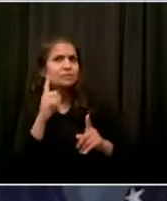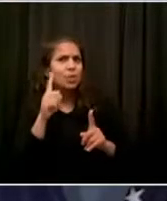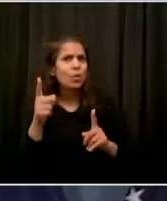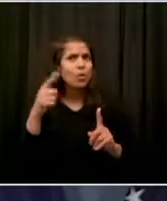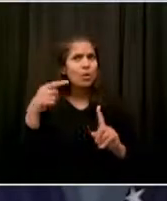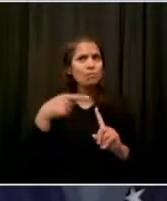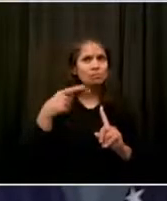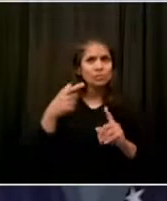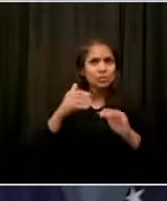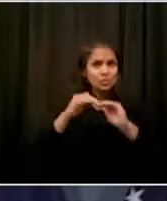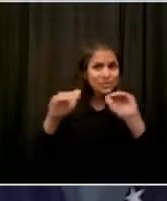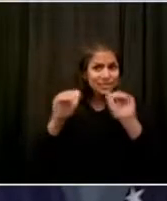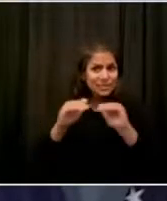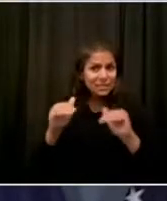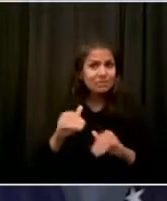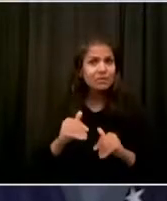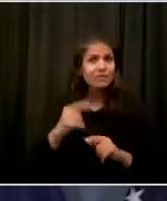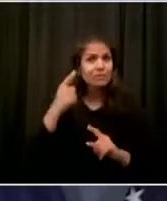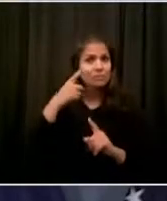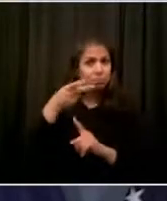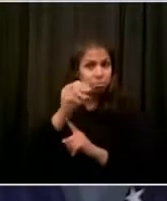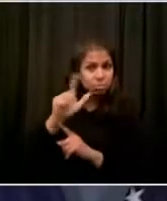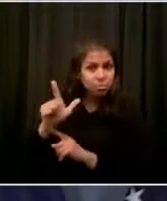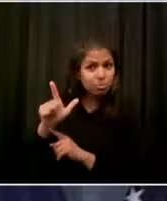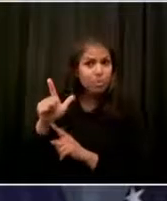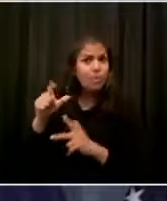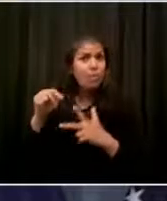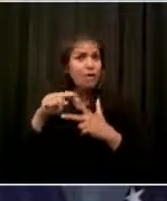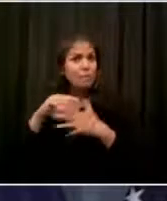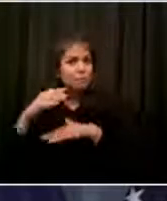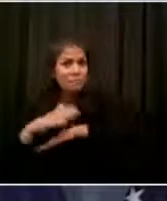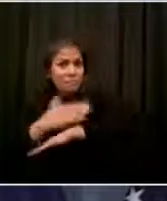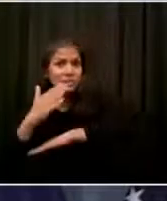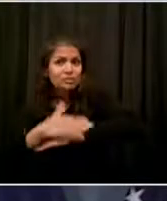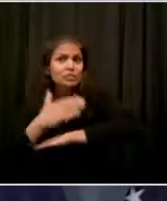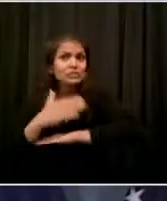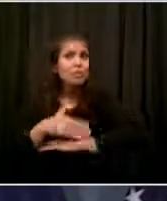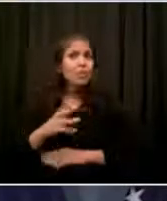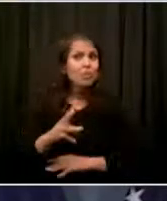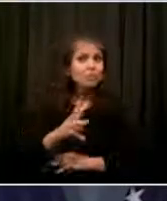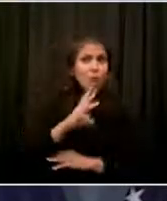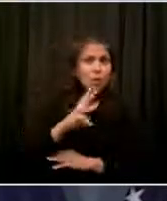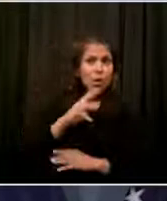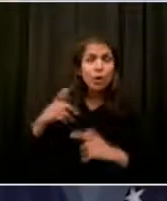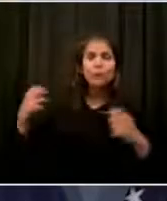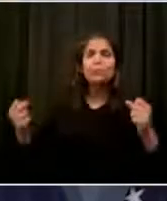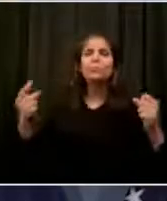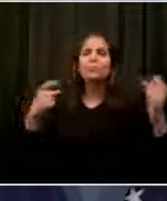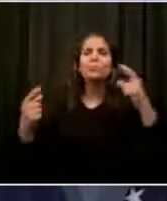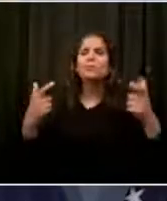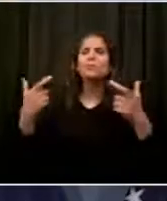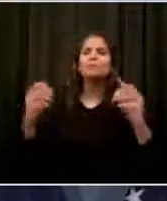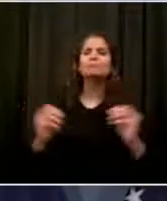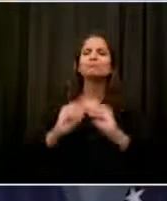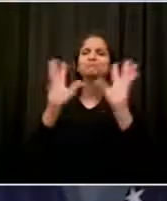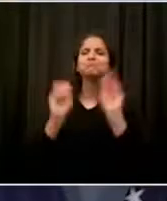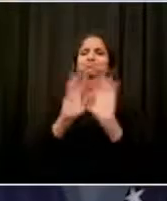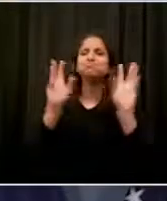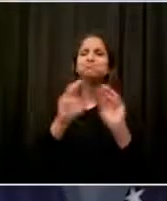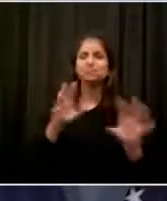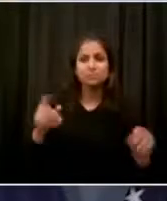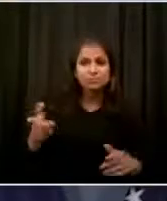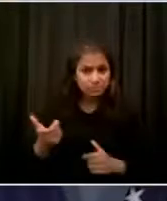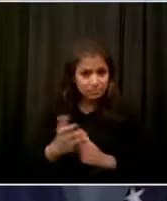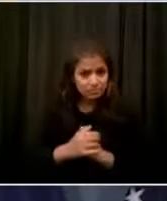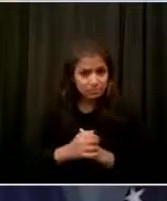at a beach or get in a sprinkler. So, a very important question, Andrew. You're channeling an important question from Katie.